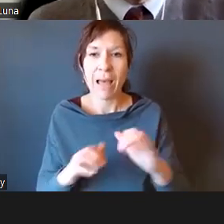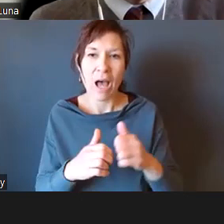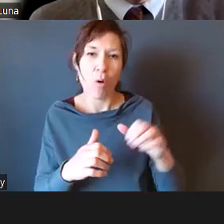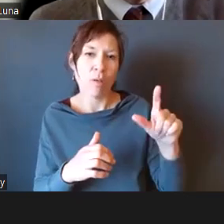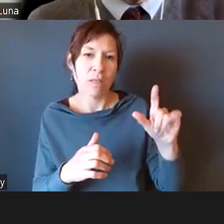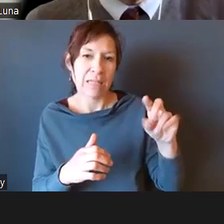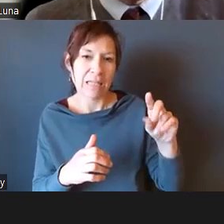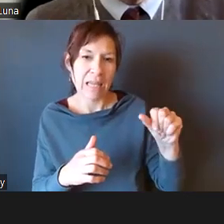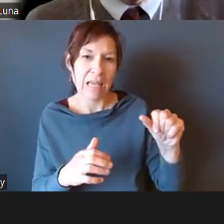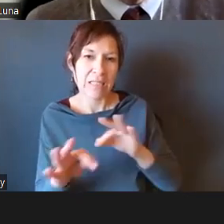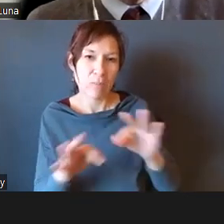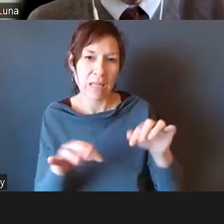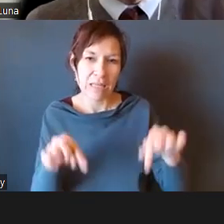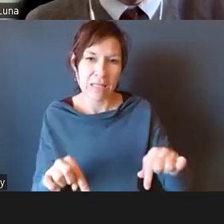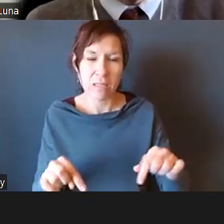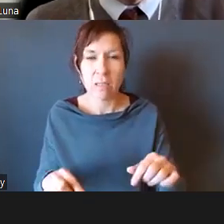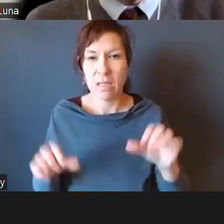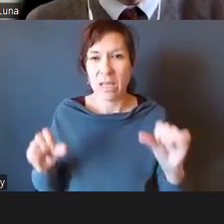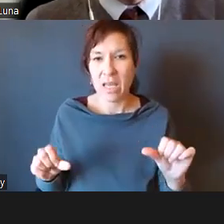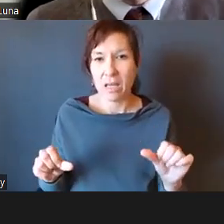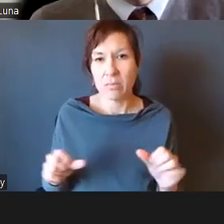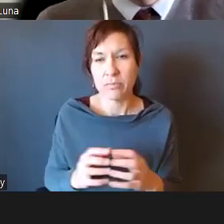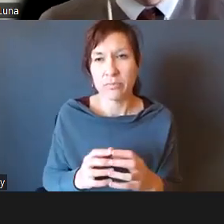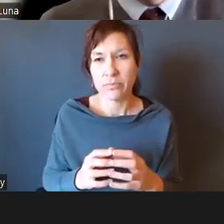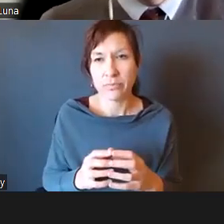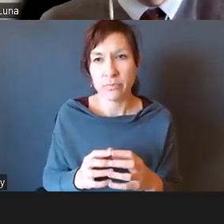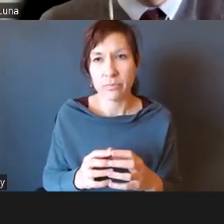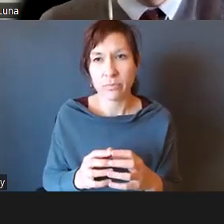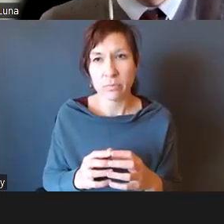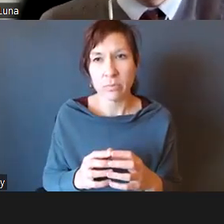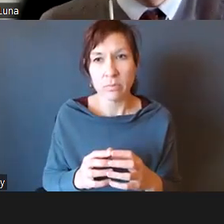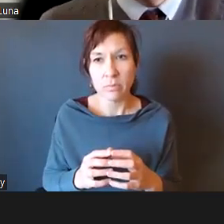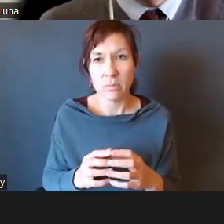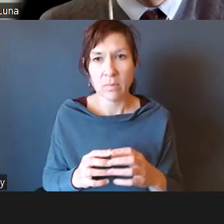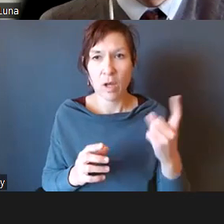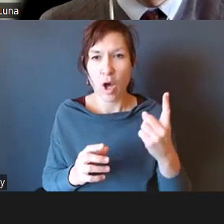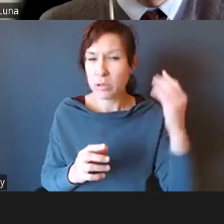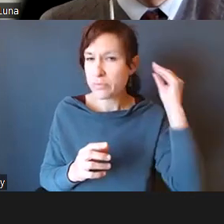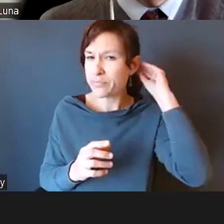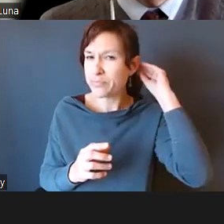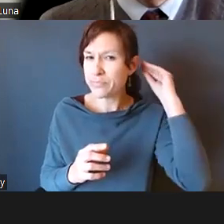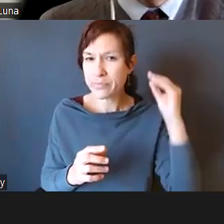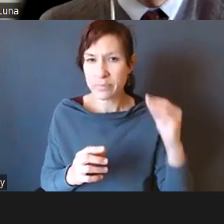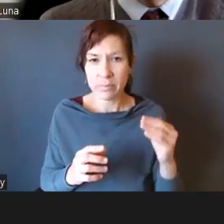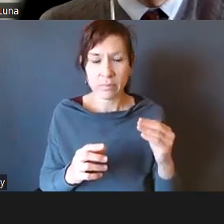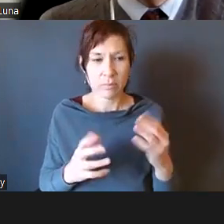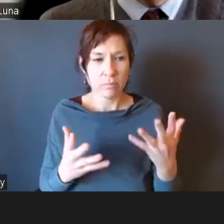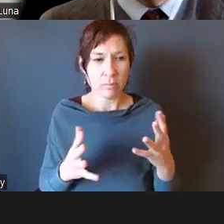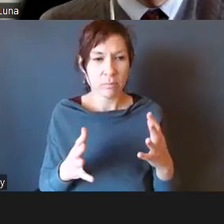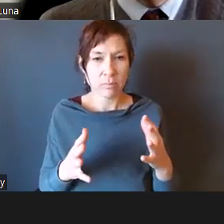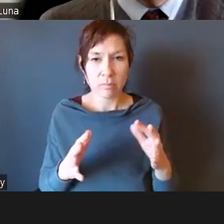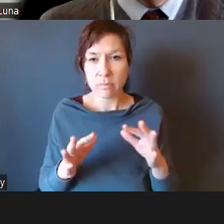do we, can we also just so that we have this in the back of our minds, have the definition or the current process by which